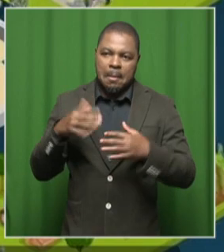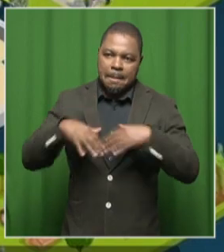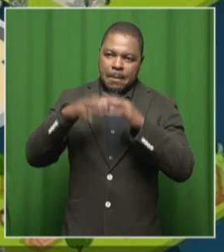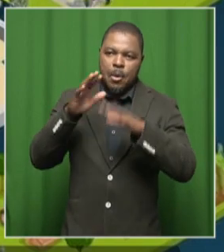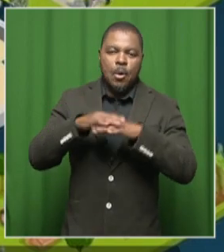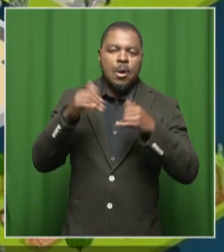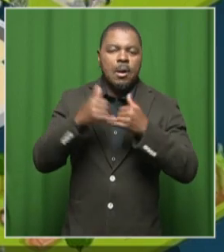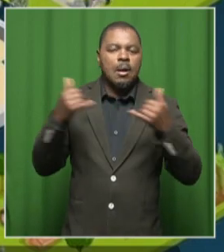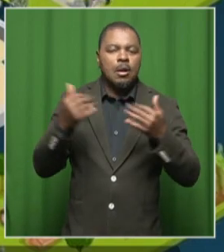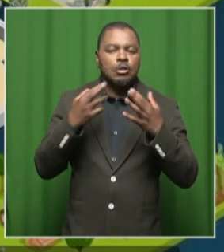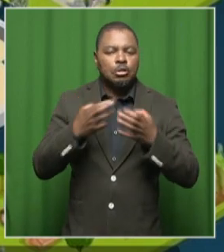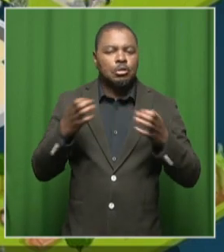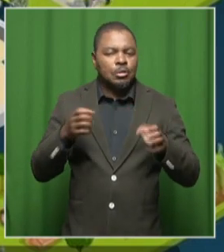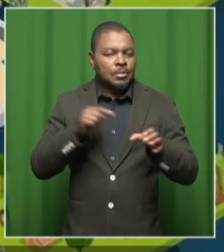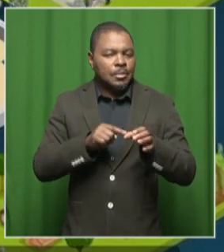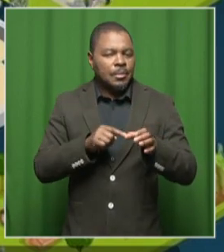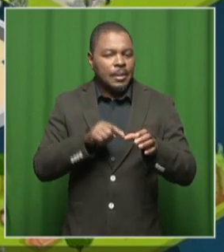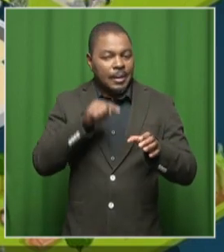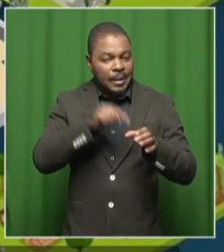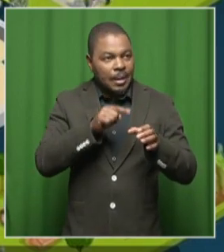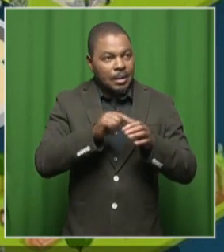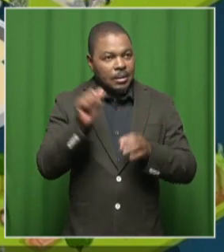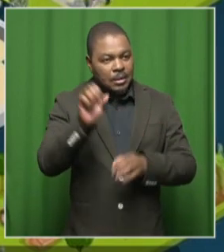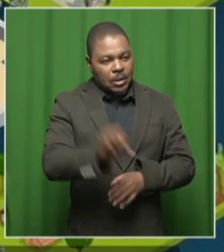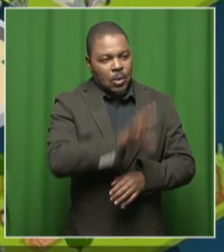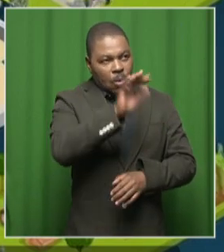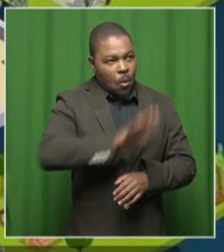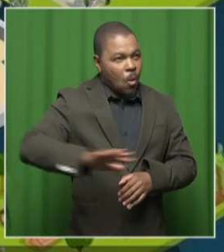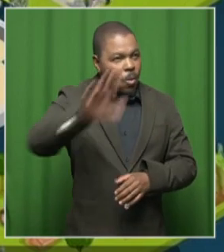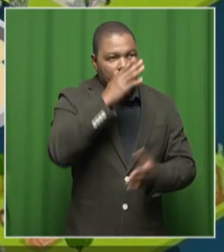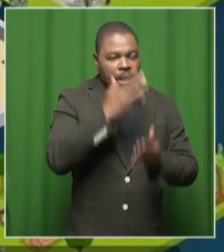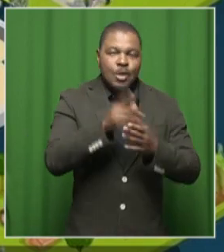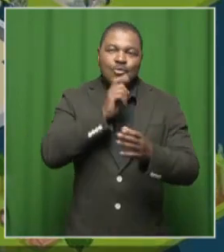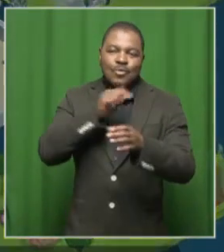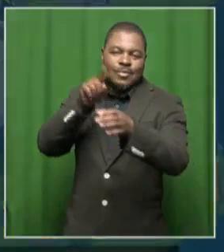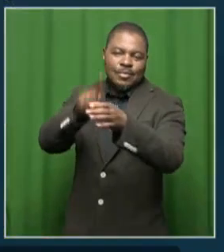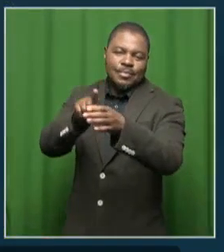which will be available to the youth of the country nationwide.